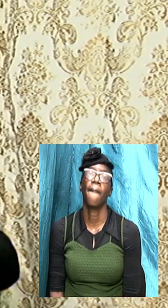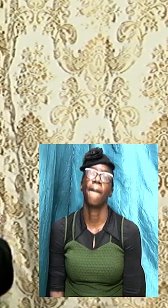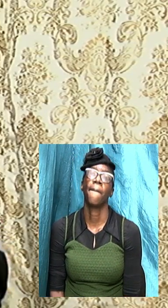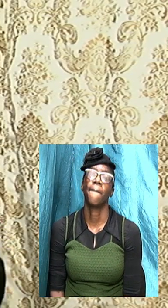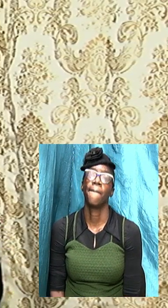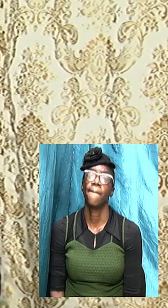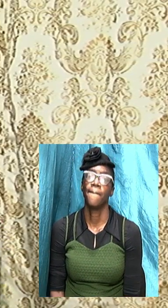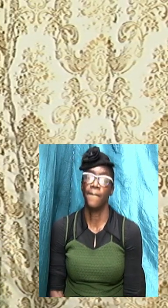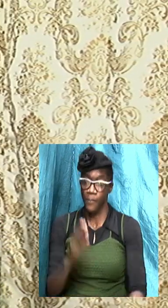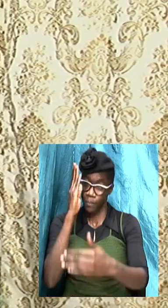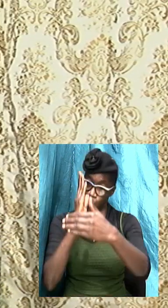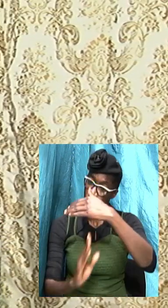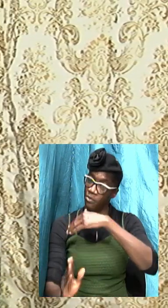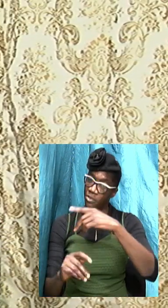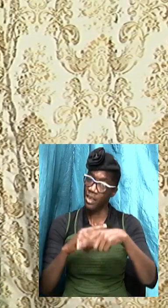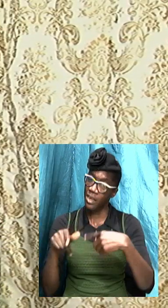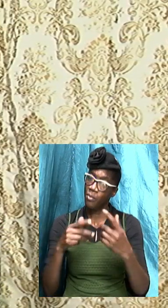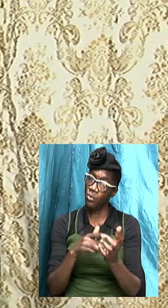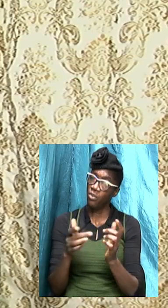prophesied about him